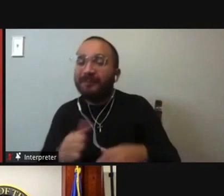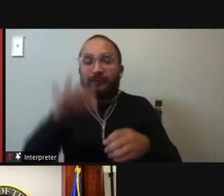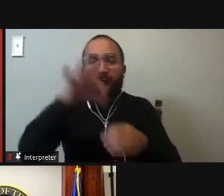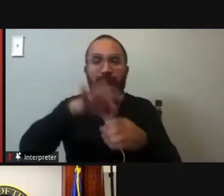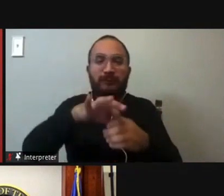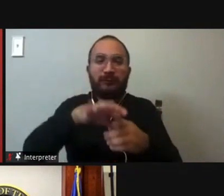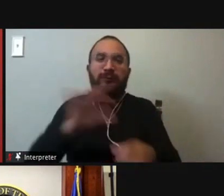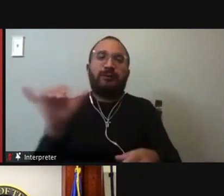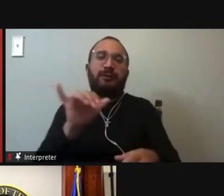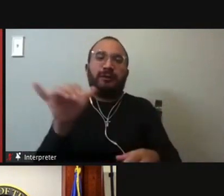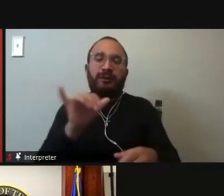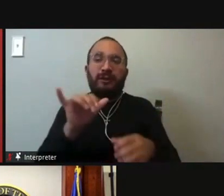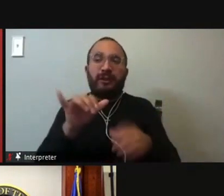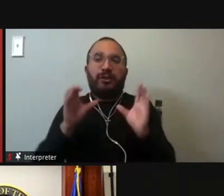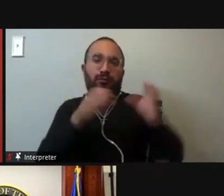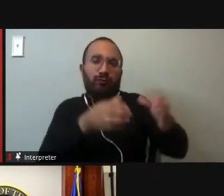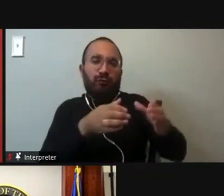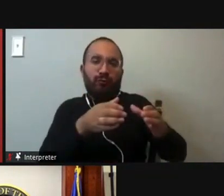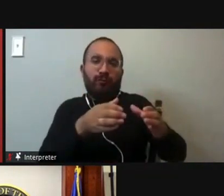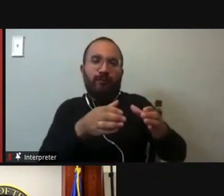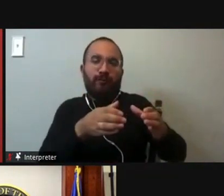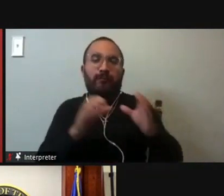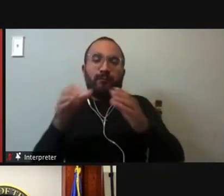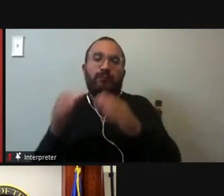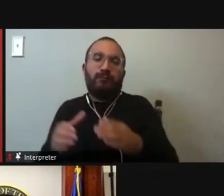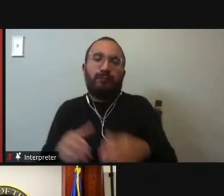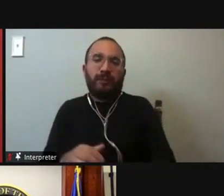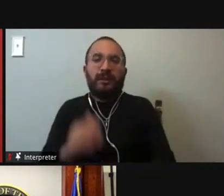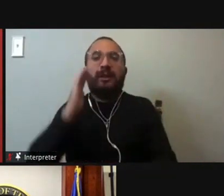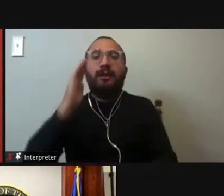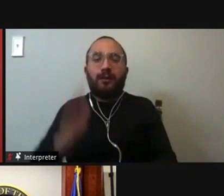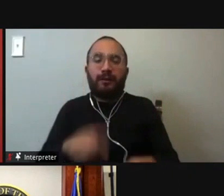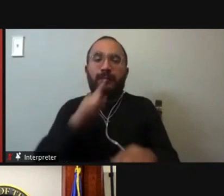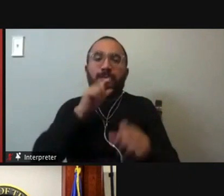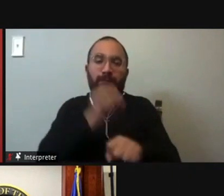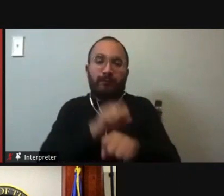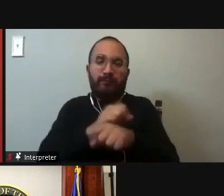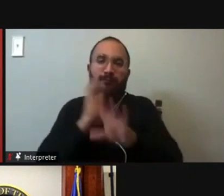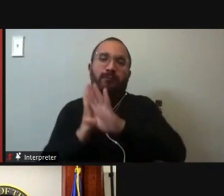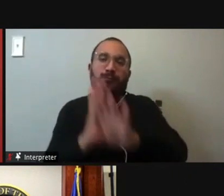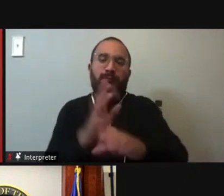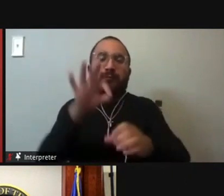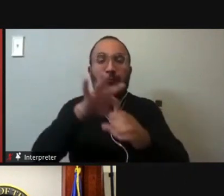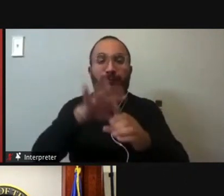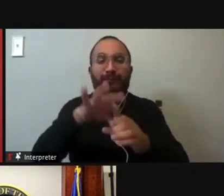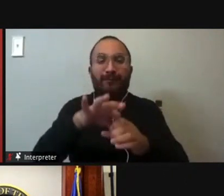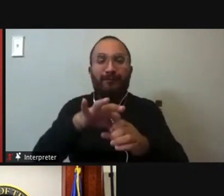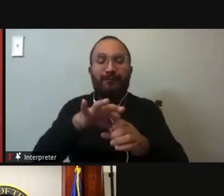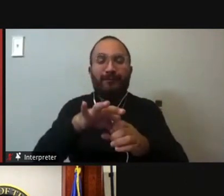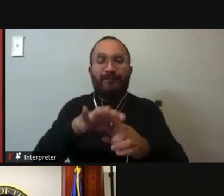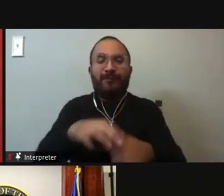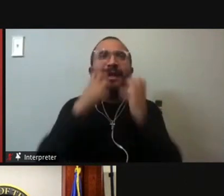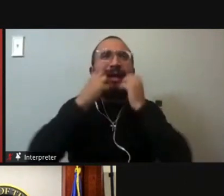group, but you build it and they are showing up. And so I have a lot of faith in them and caring a lot about every